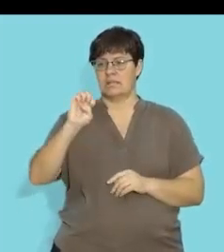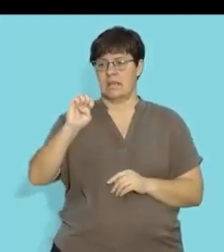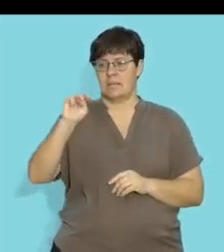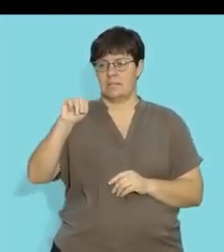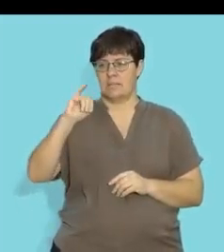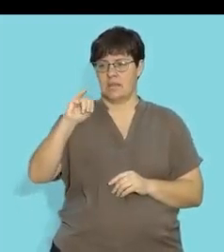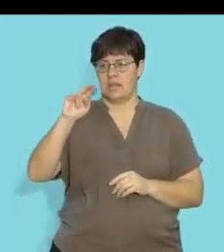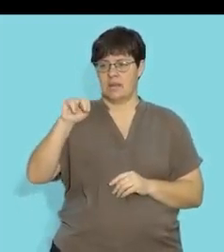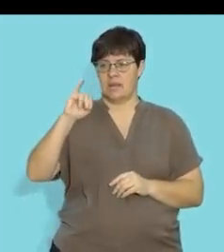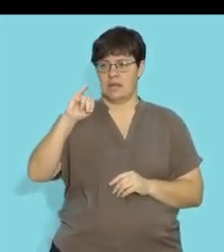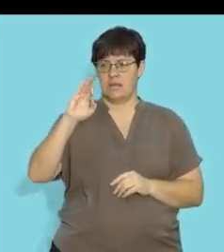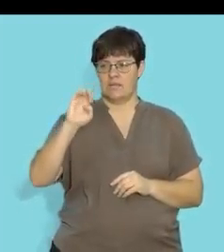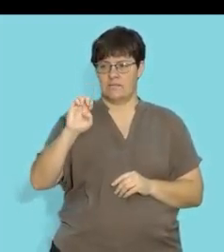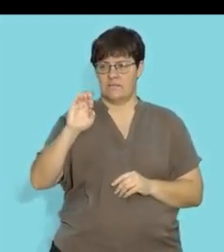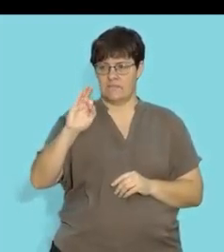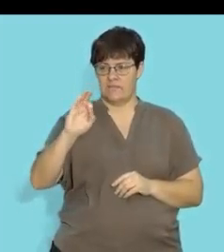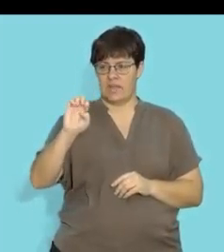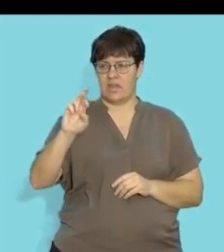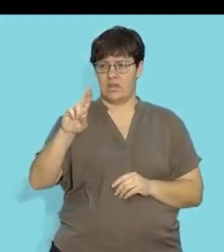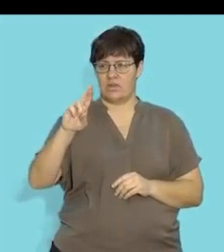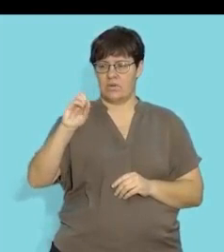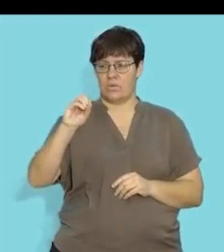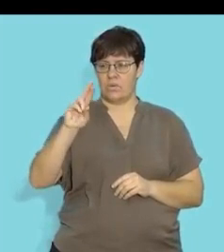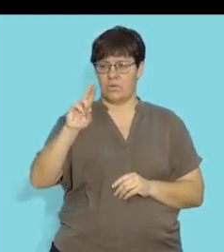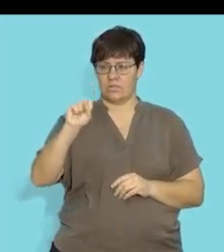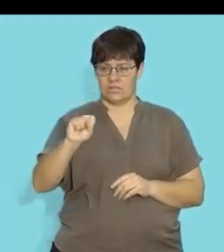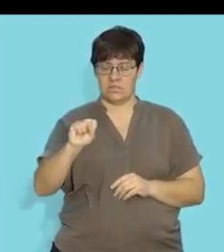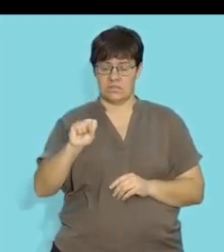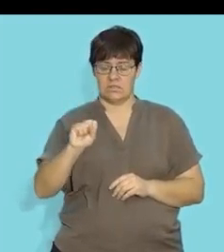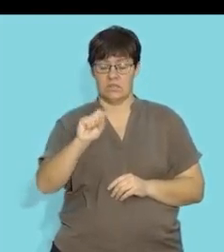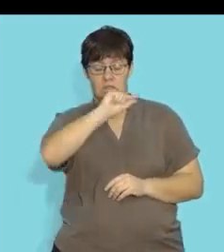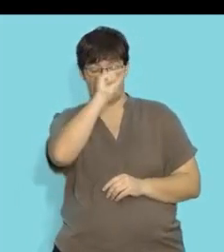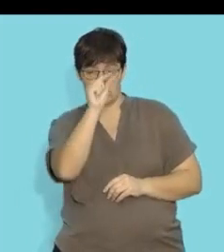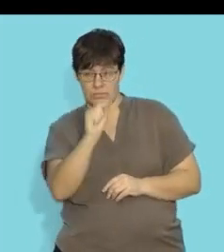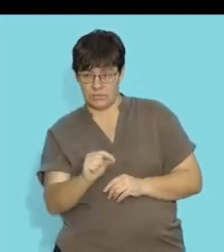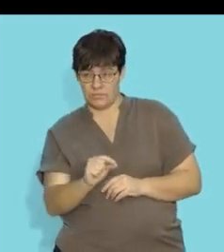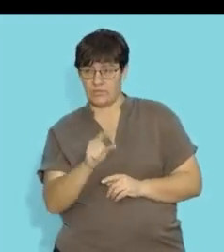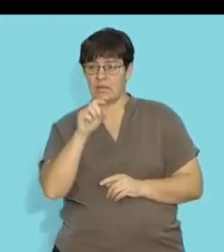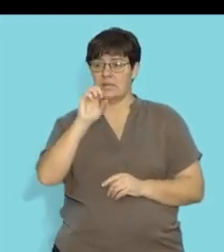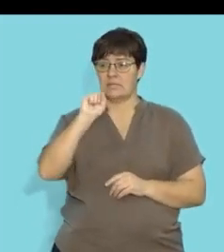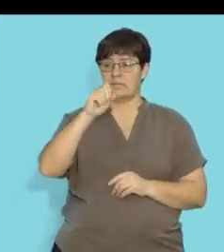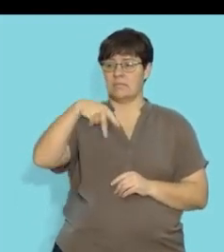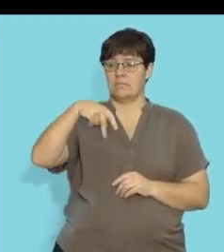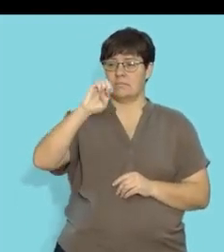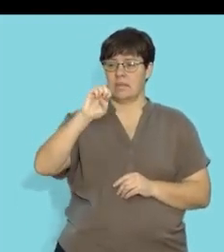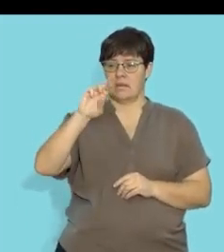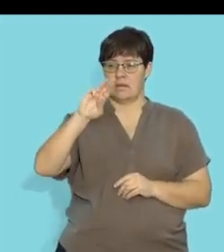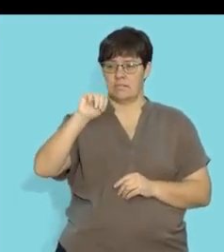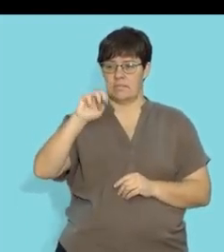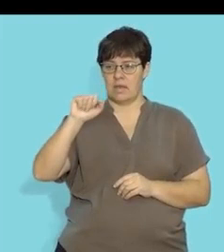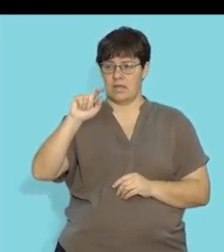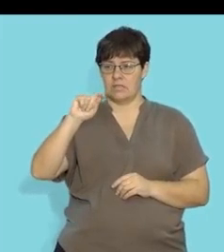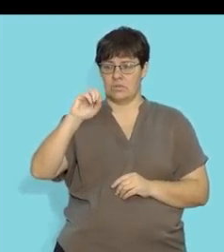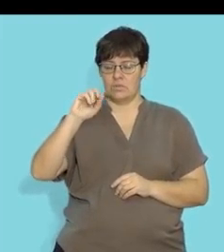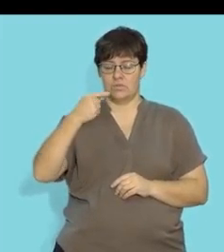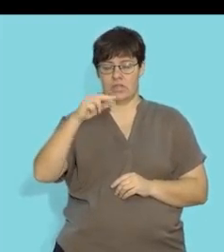in which spermatogenesis is occurring study the diagram and answer the questions that follow so